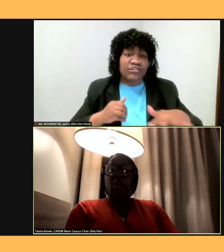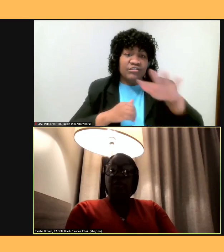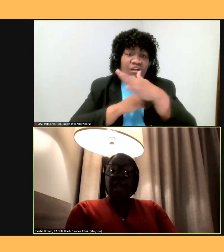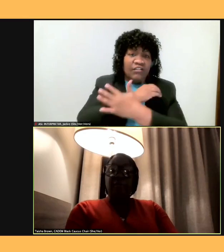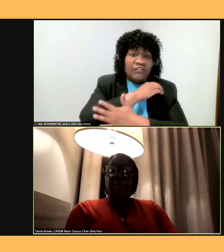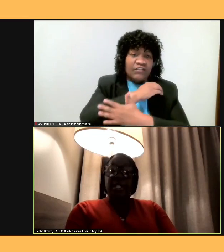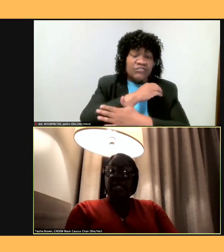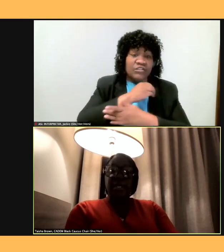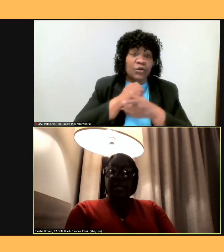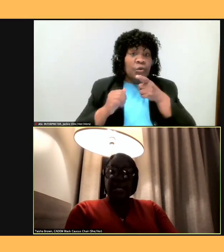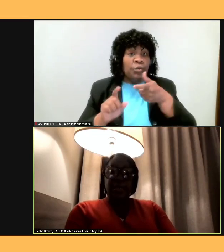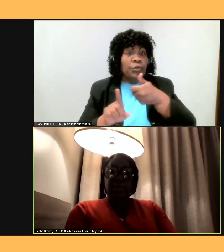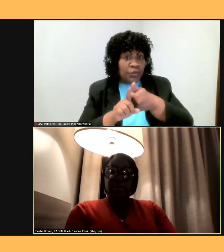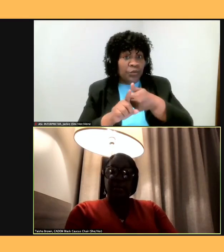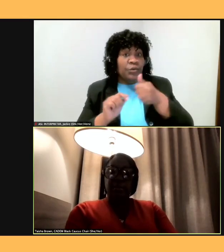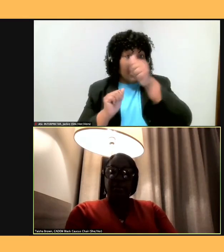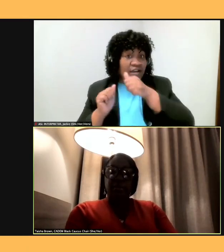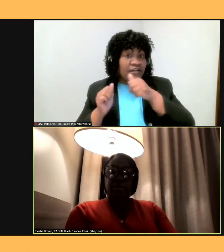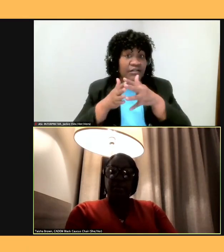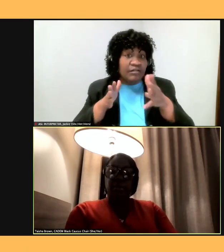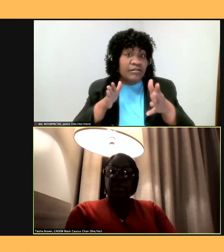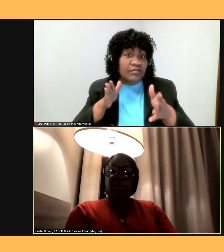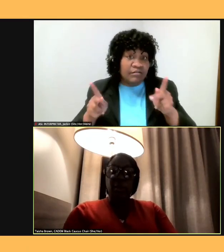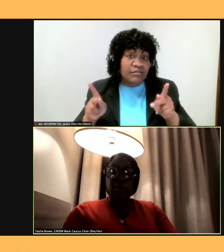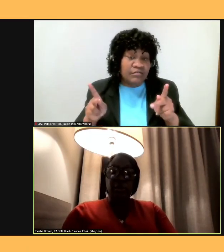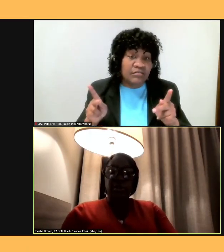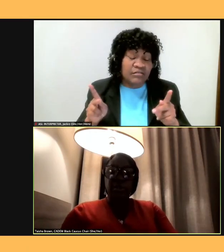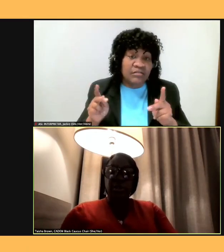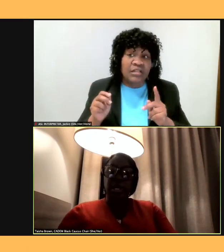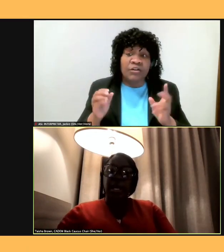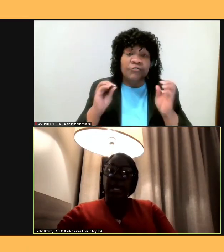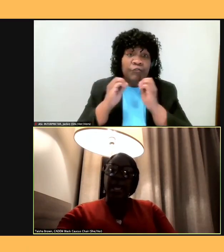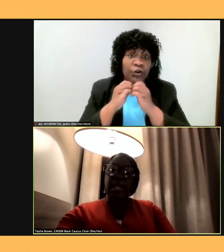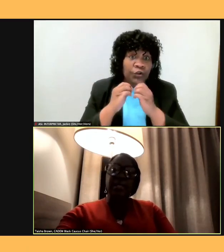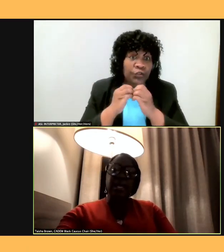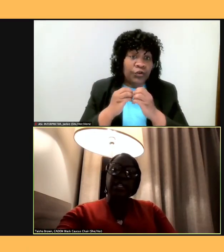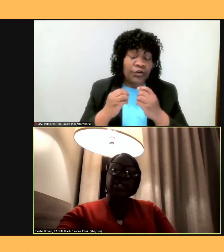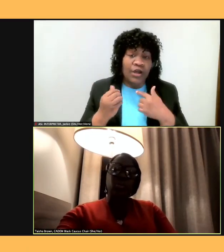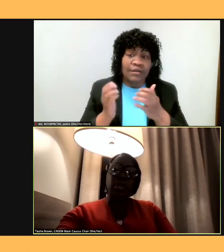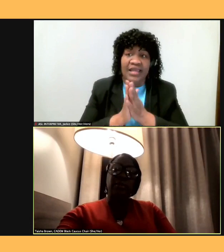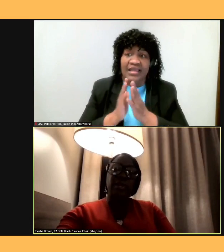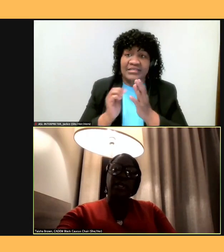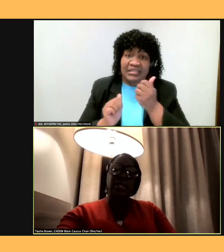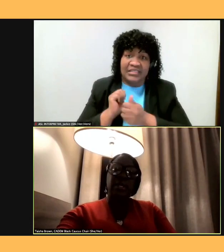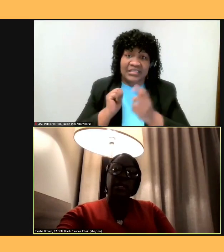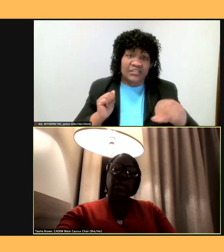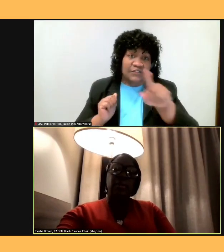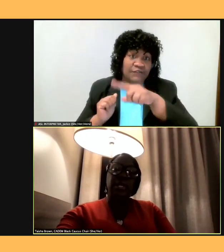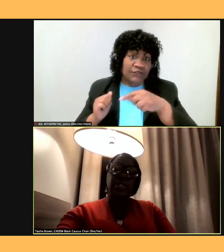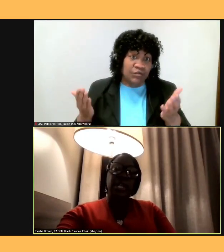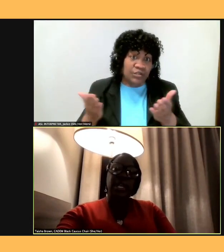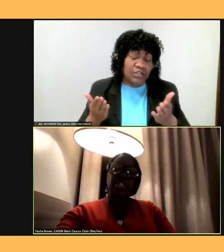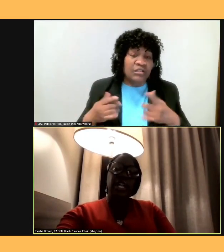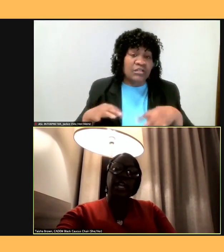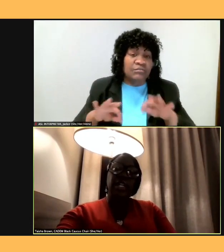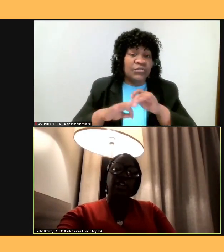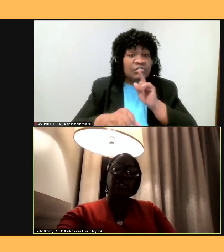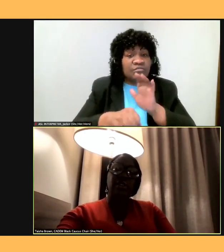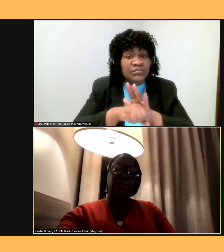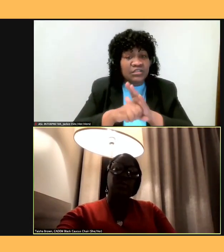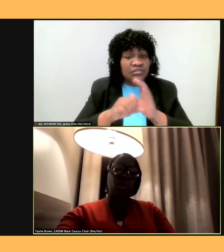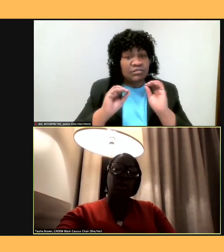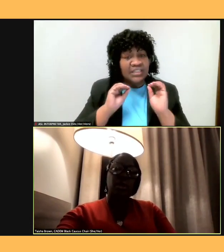descent. Further, I ask that each one of us commits to educating ourselves more